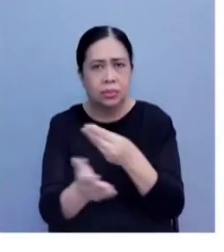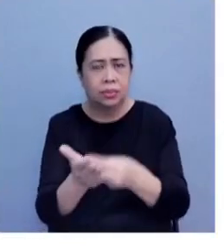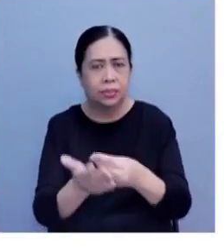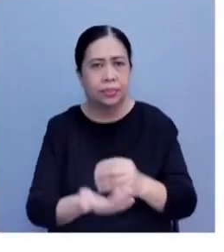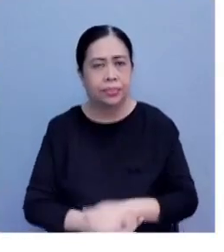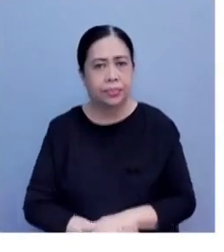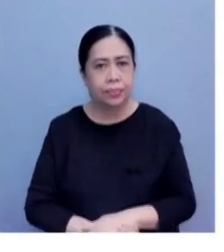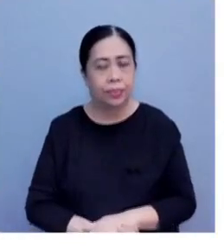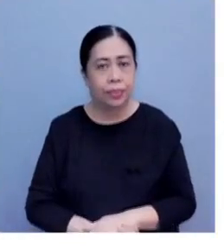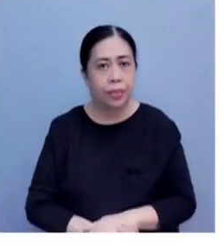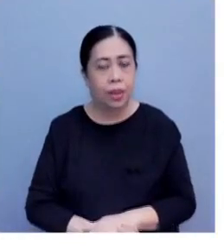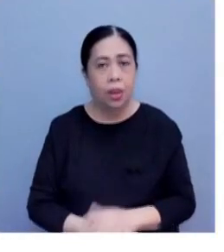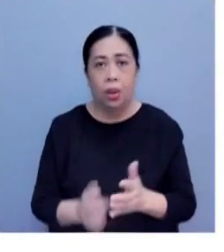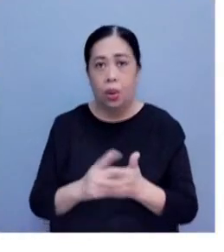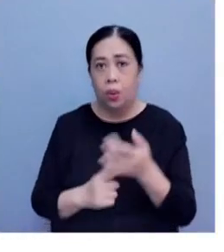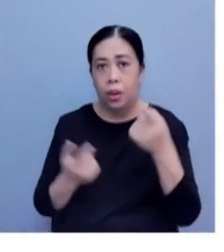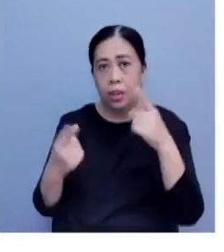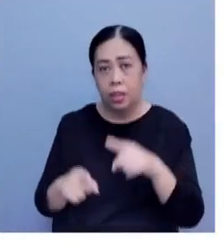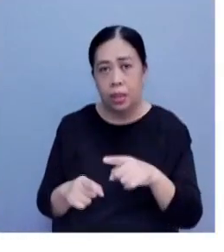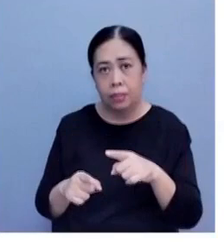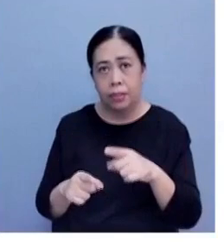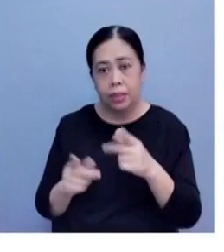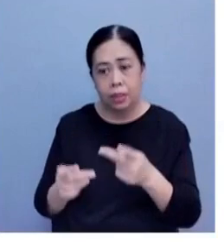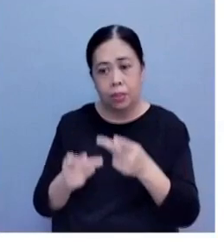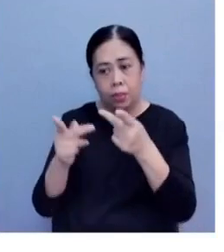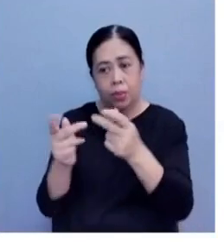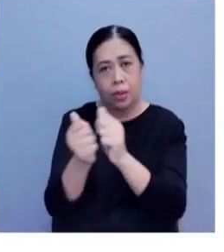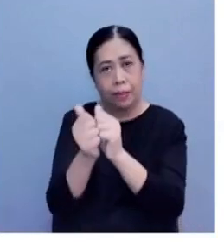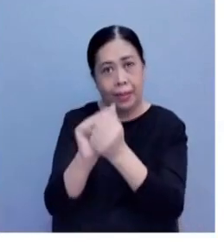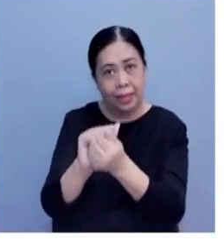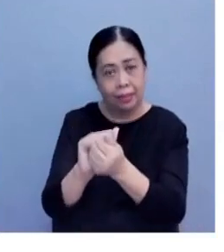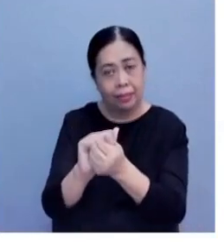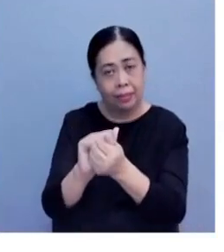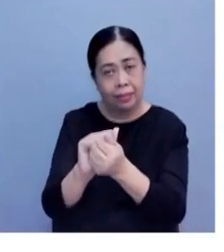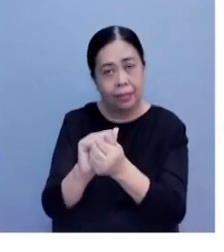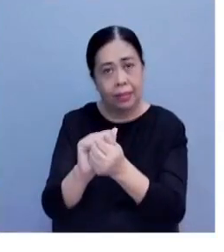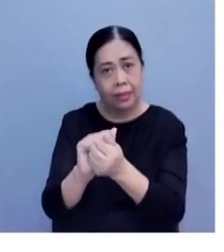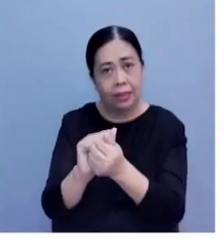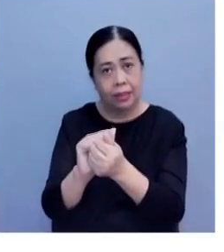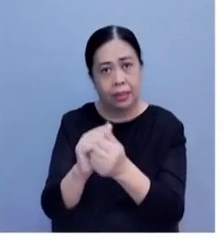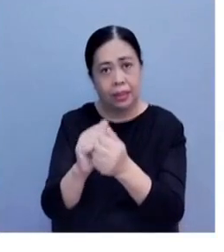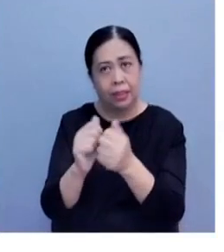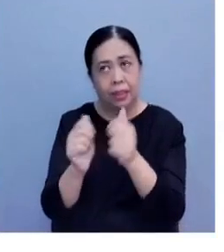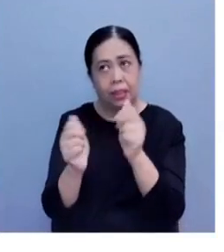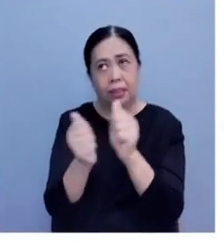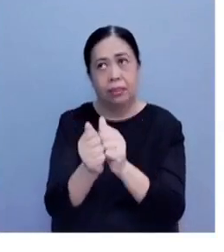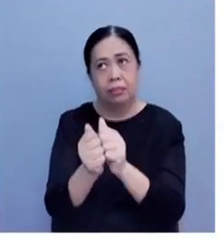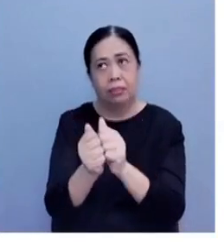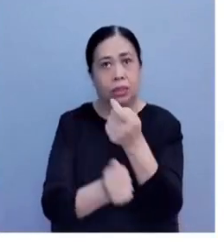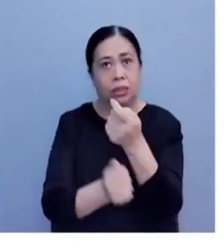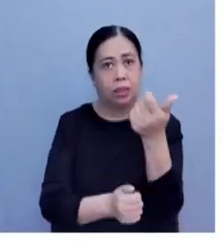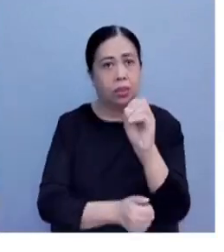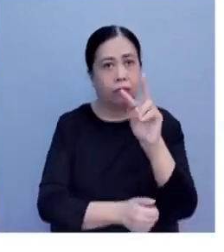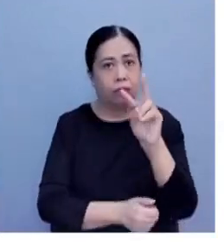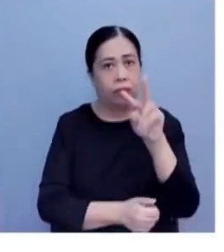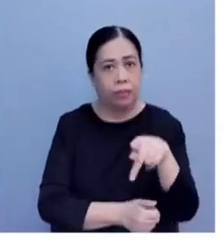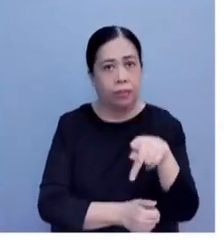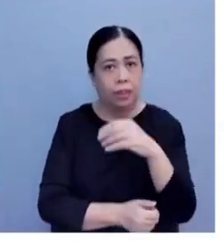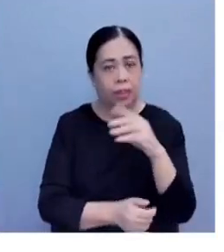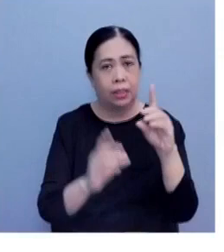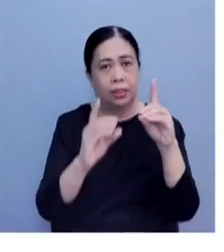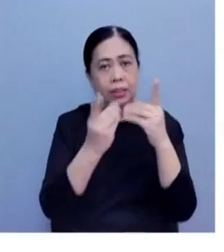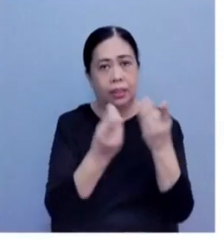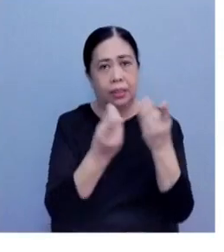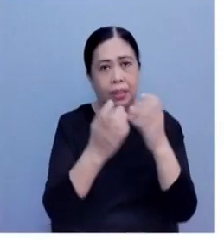Ang mangyayari na lang po, all proposed amendments, kabilang ang pagtanggal sa OVP and DEP and Confidential Fund, ang mga gusto